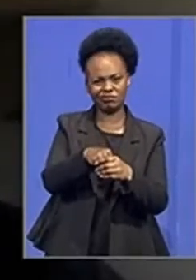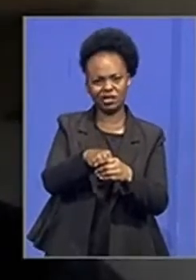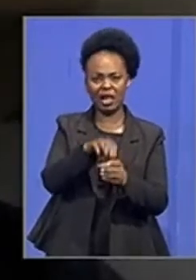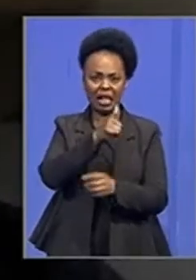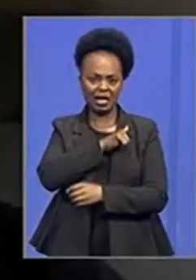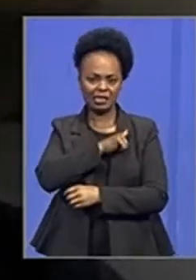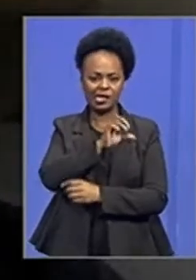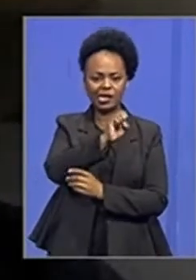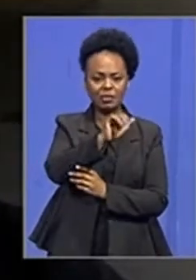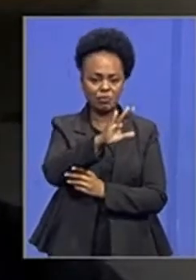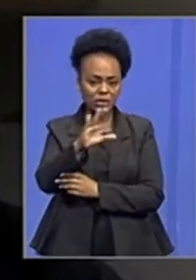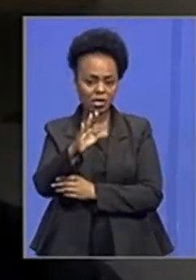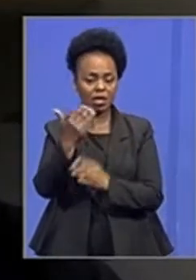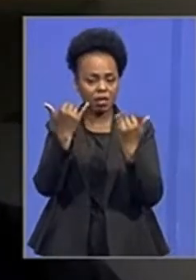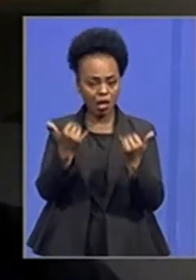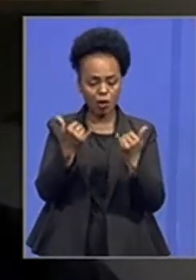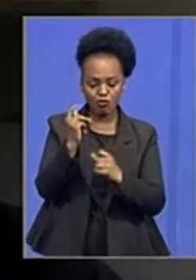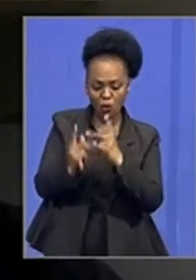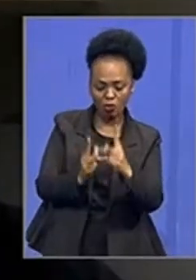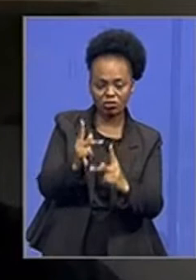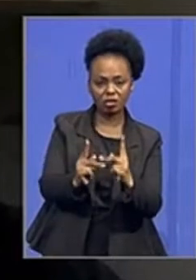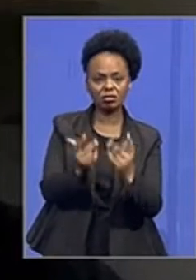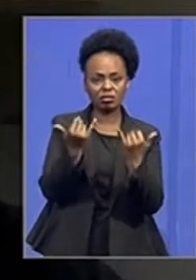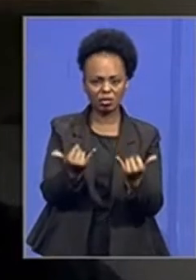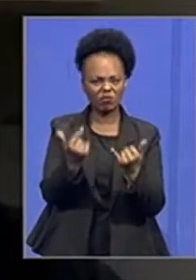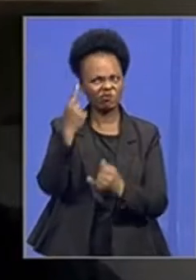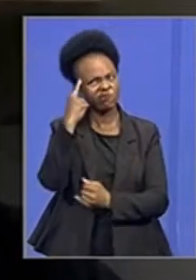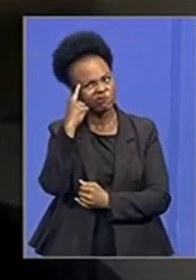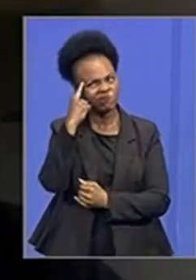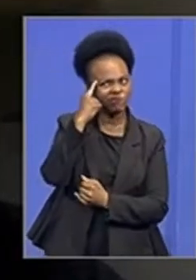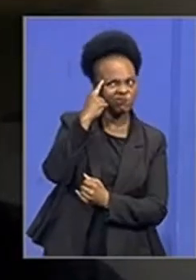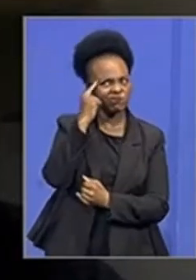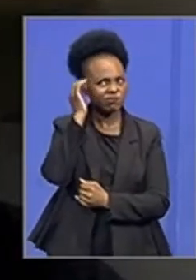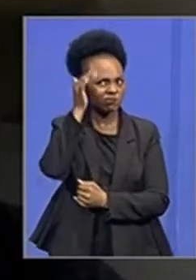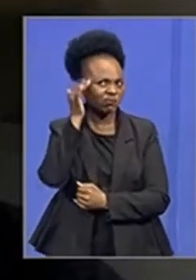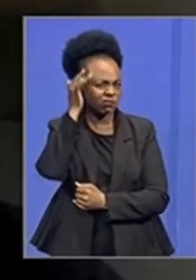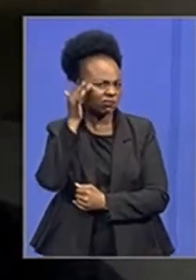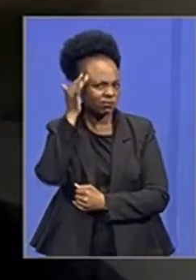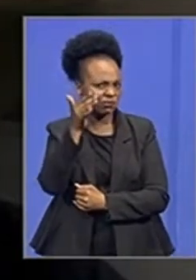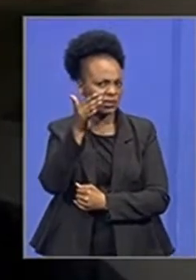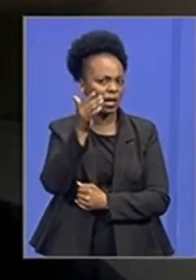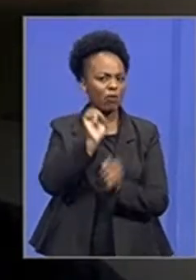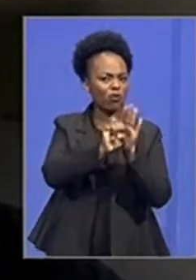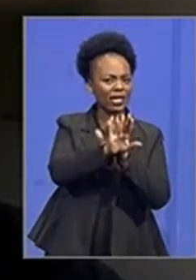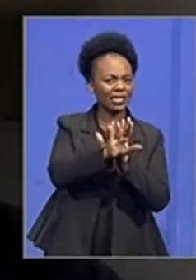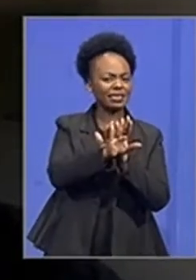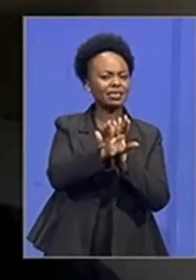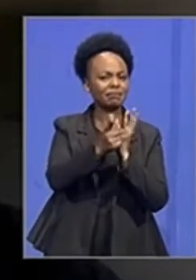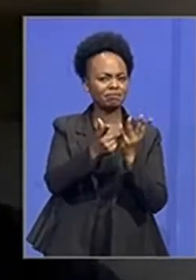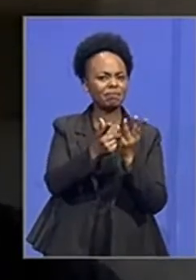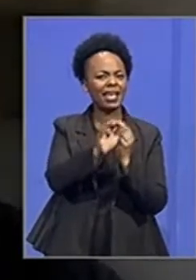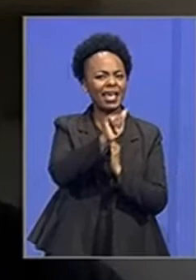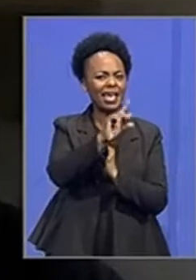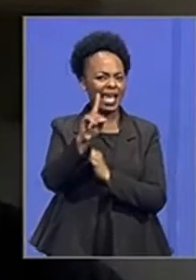we're going to be in the process where we are thinking about the SABC bill, the Broadcasting Act, and the question around